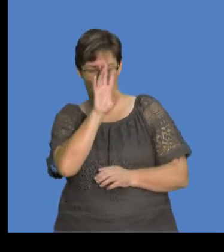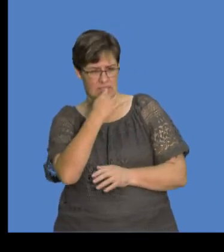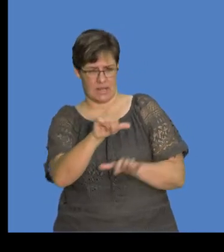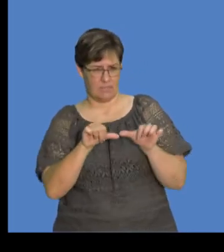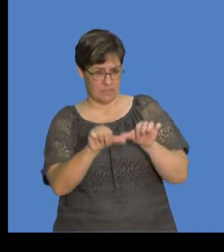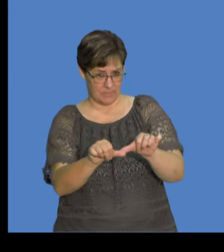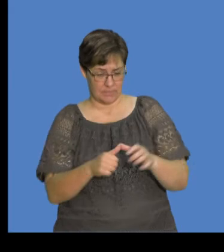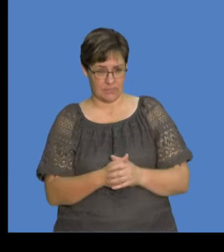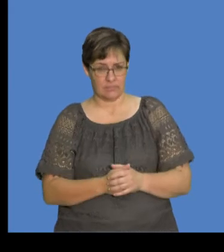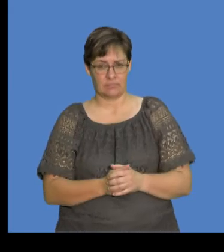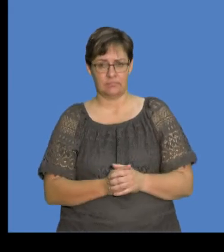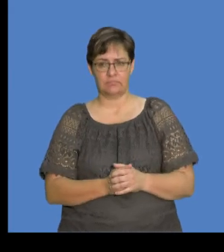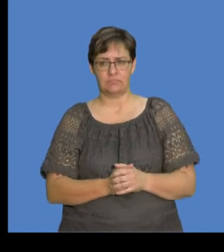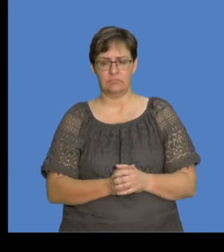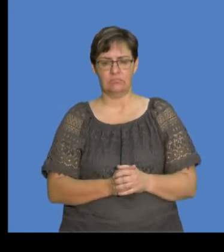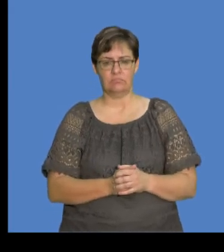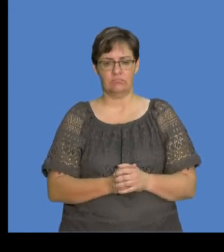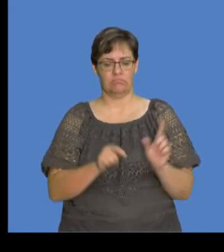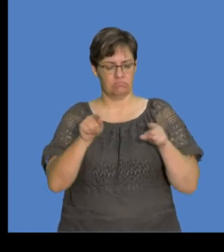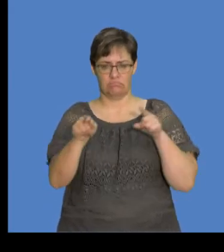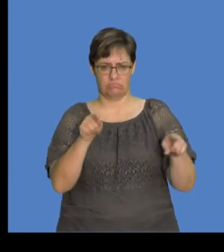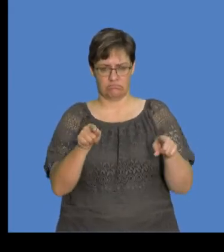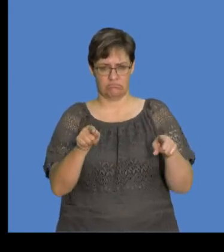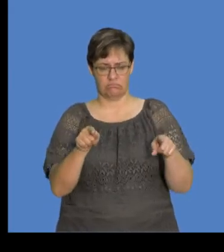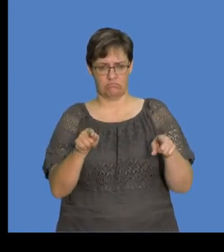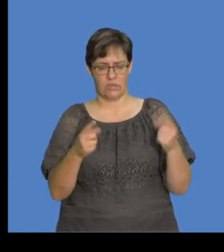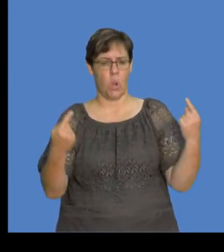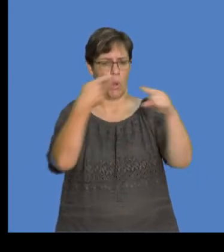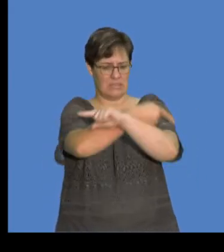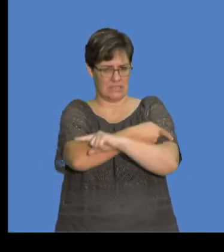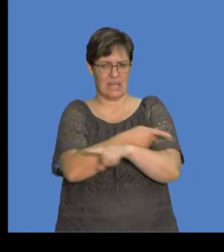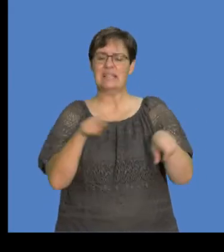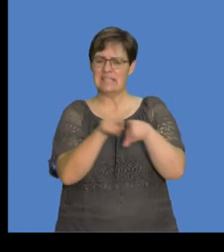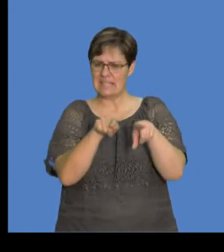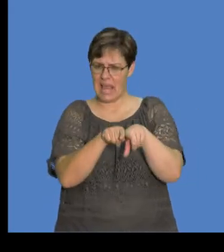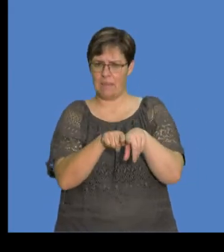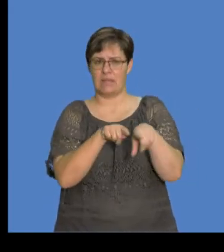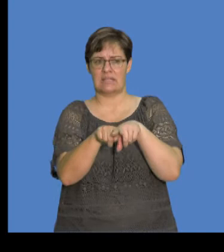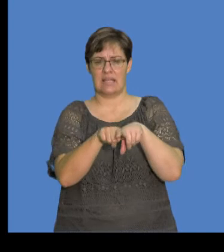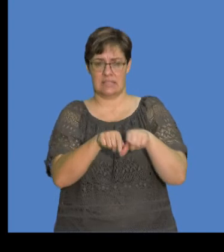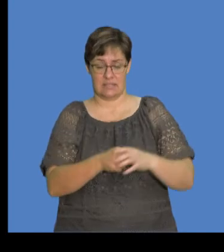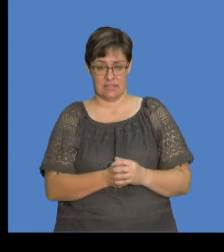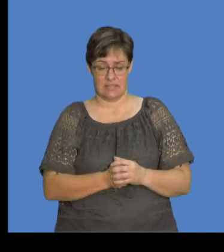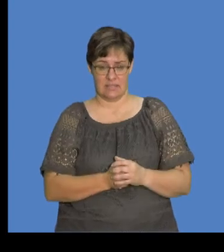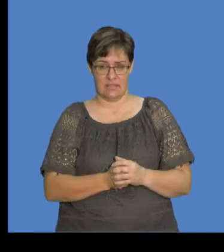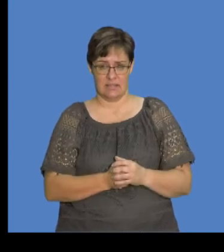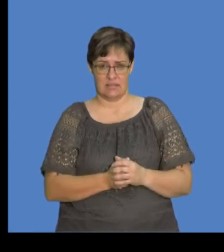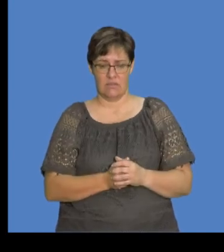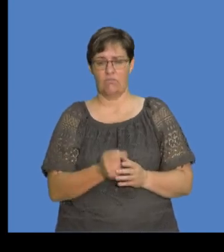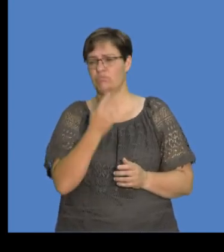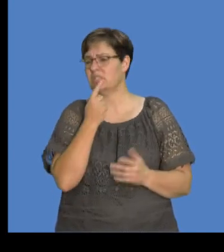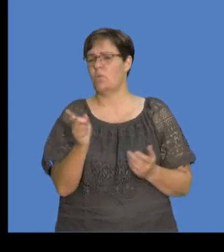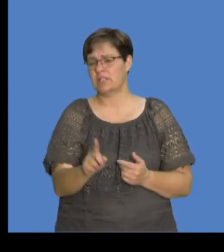we're still looking at that. Now, we have got two oppositely charged. We're still talking about the same experiment, okay,